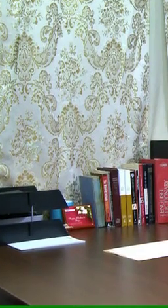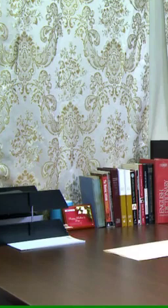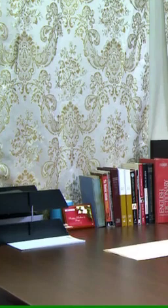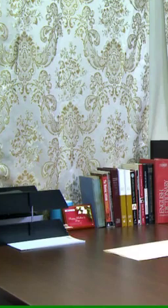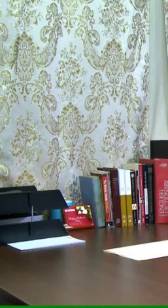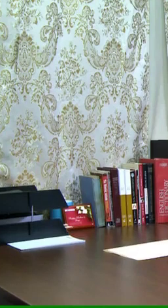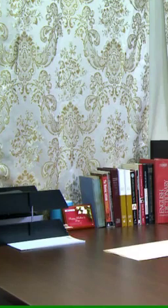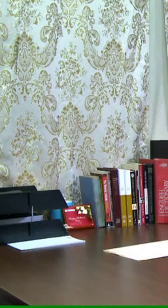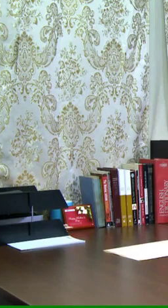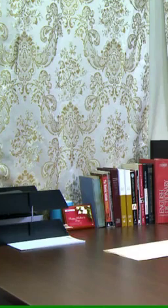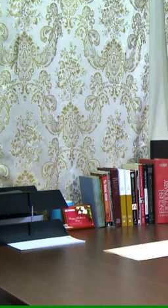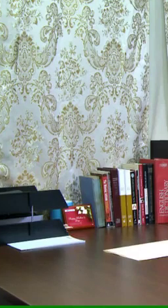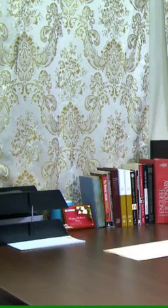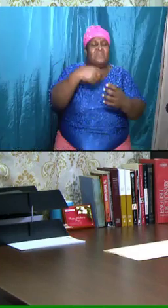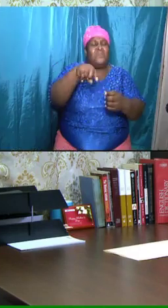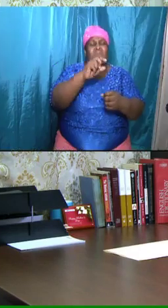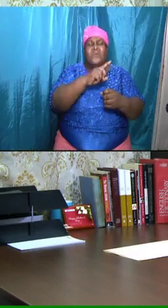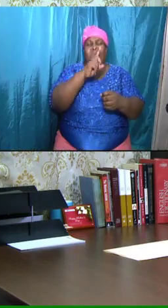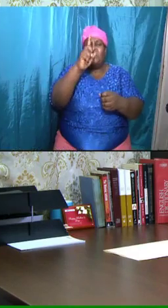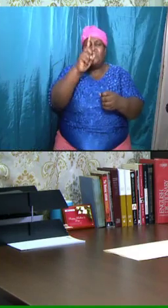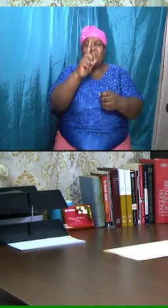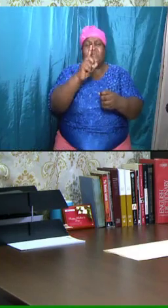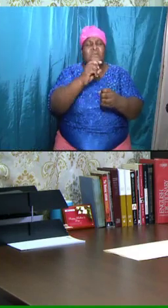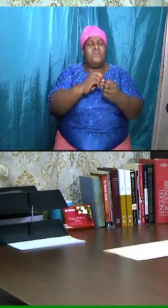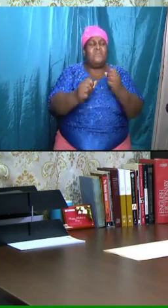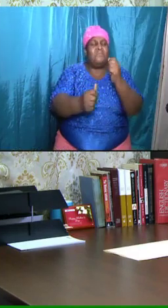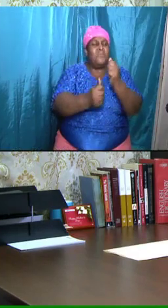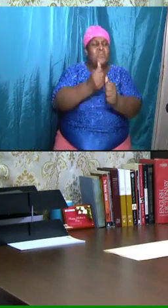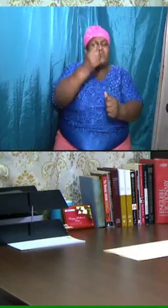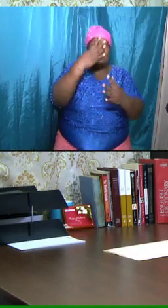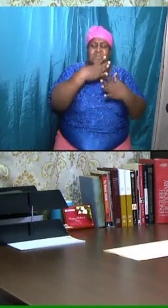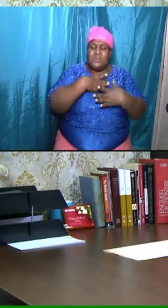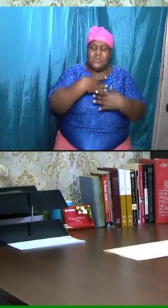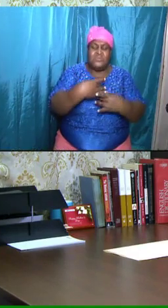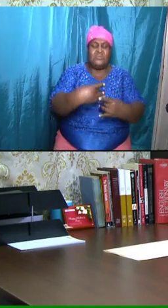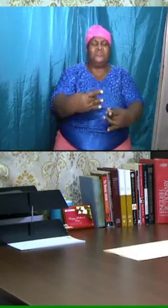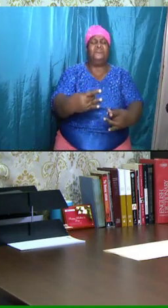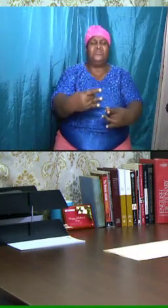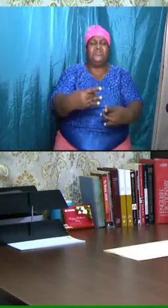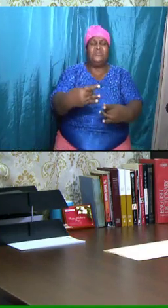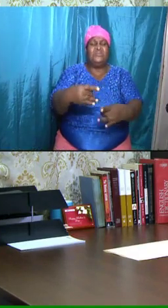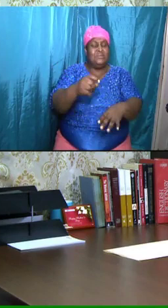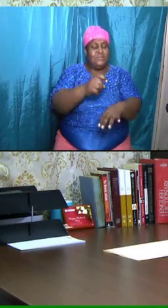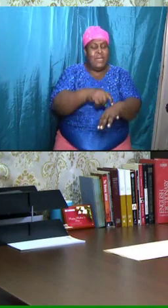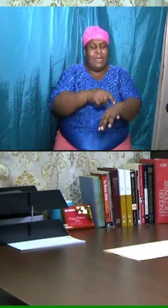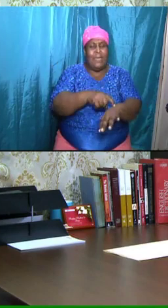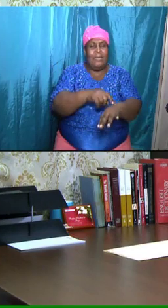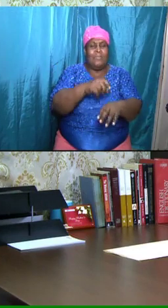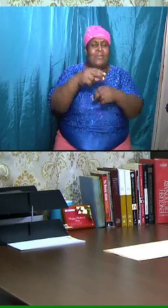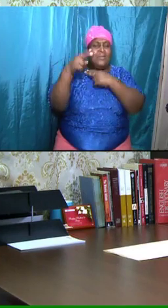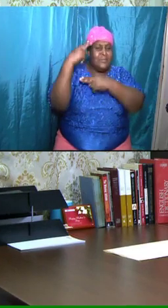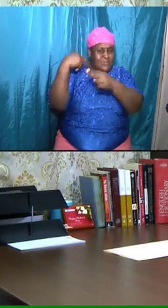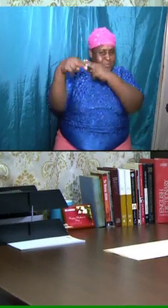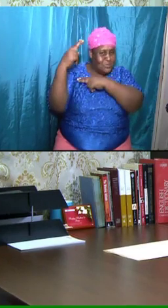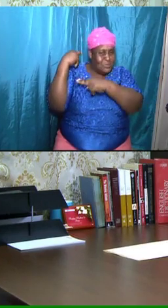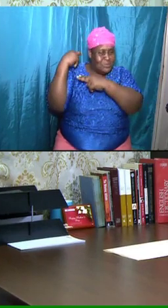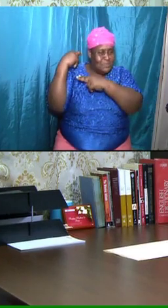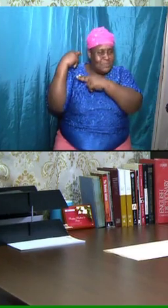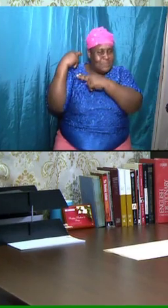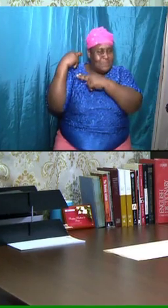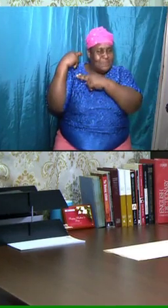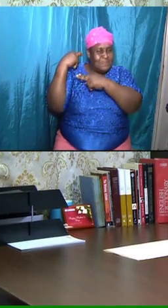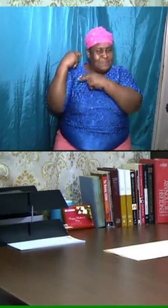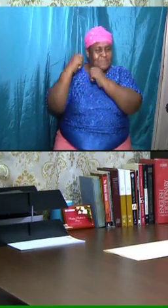of the most interesting periods of history and